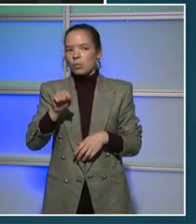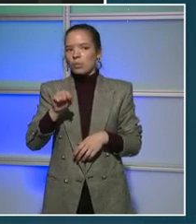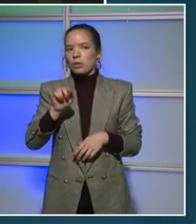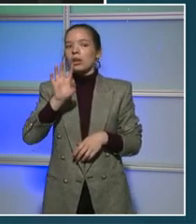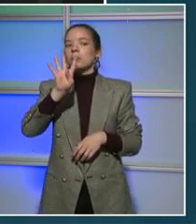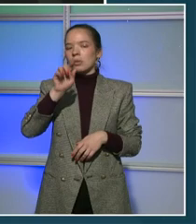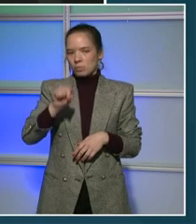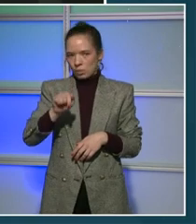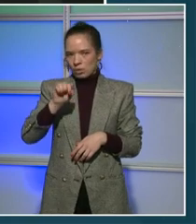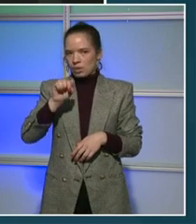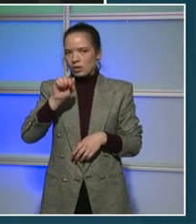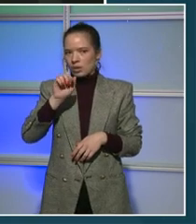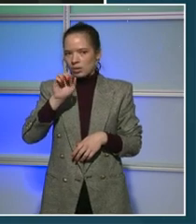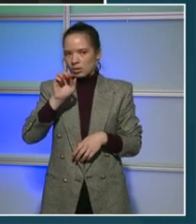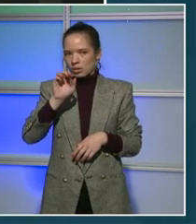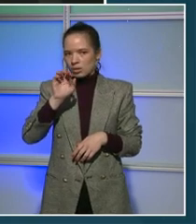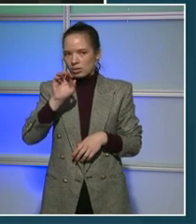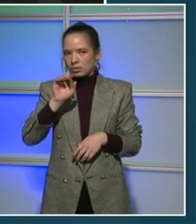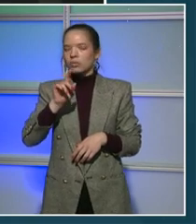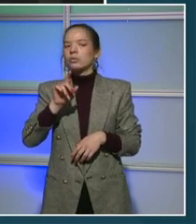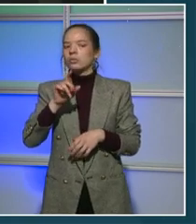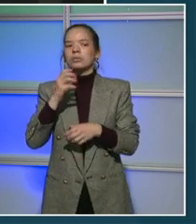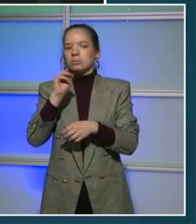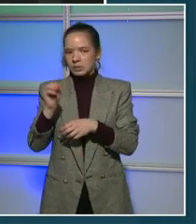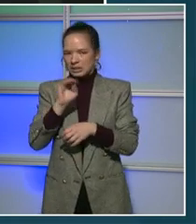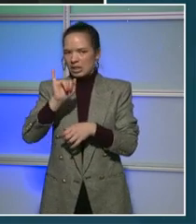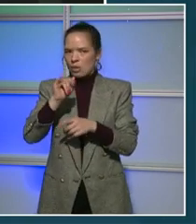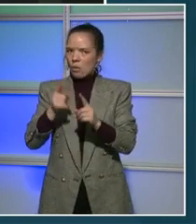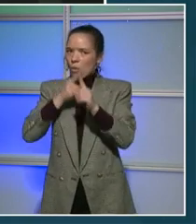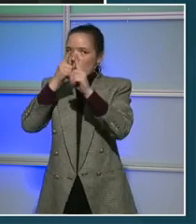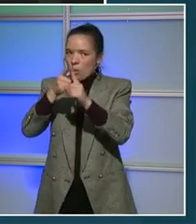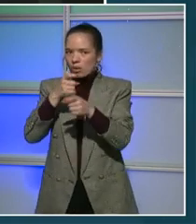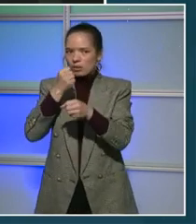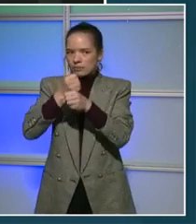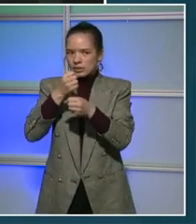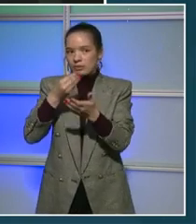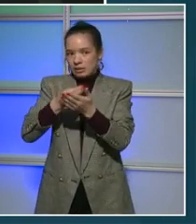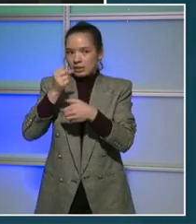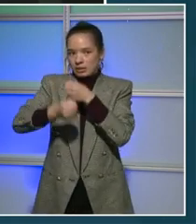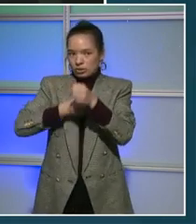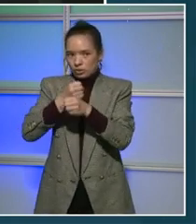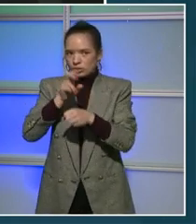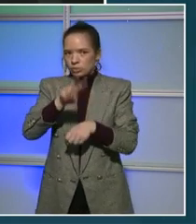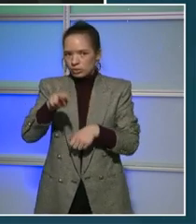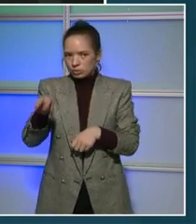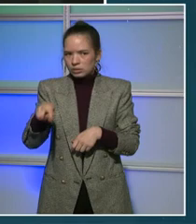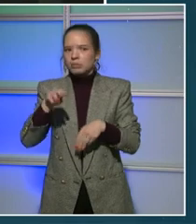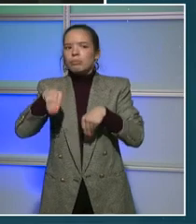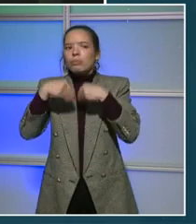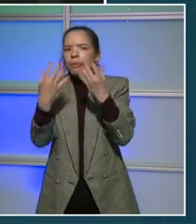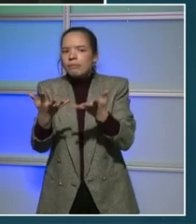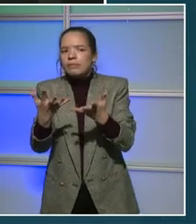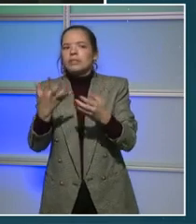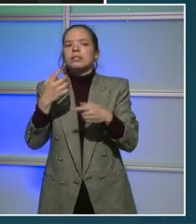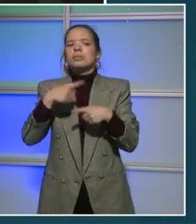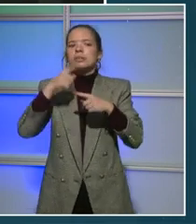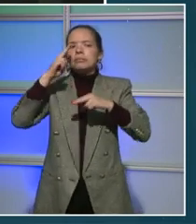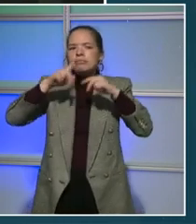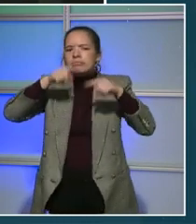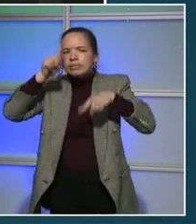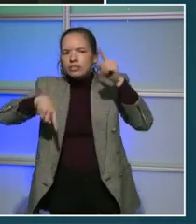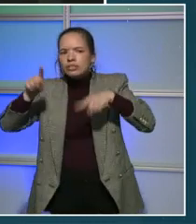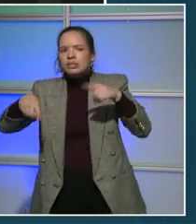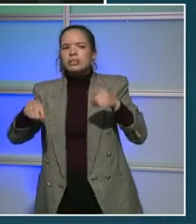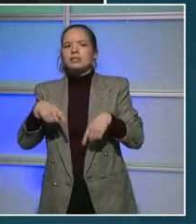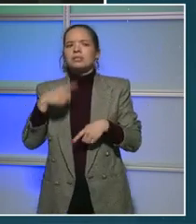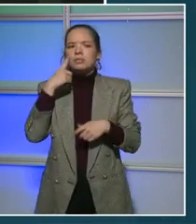And we're looking to expand on that and continue funding around key services for low barrier shelters, intimate partner violence counseling